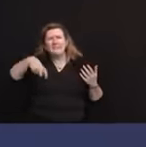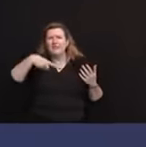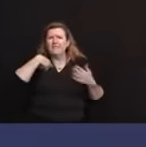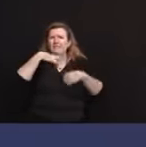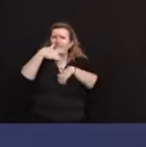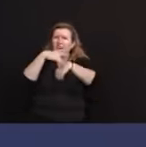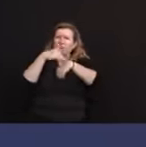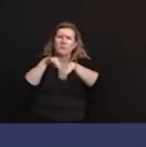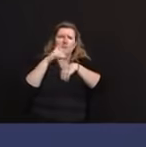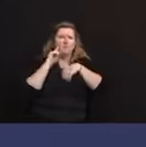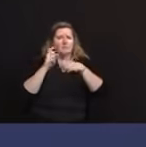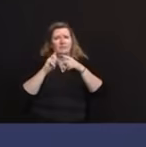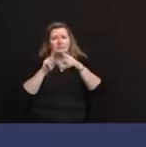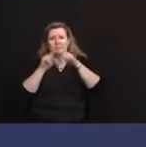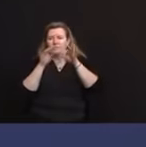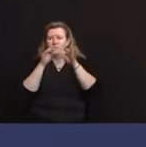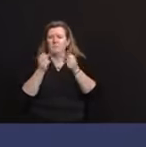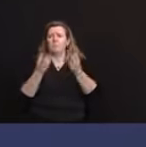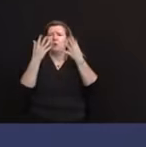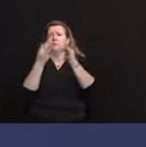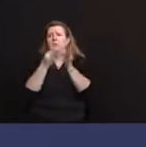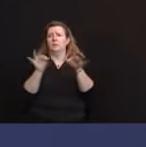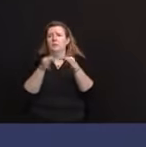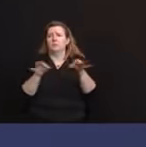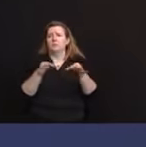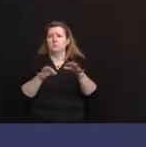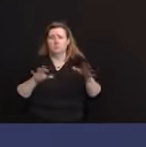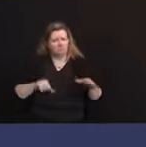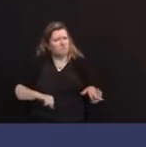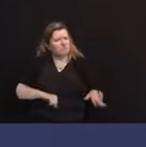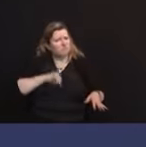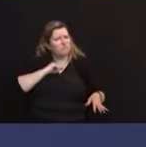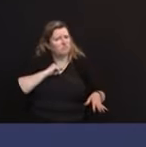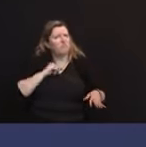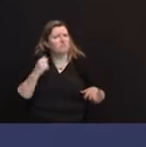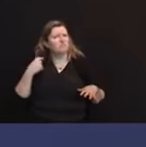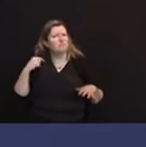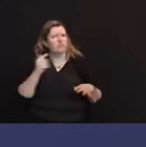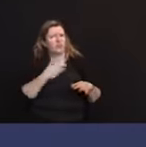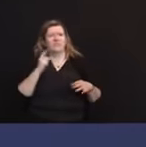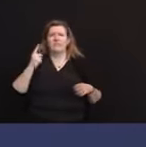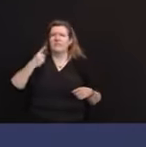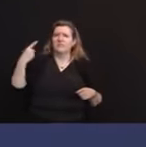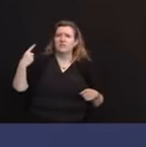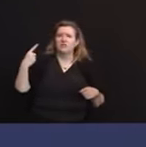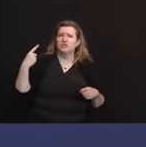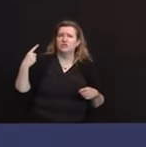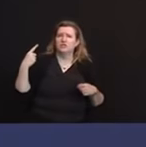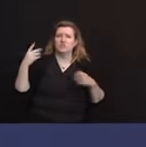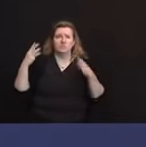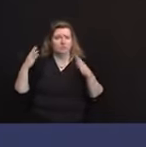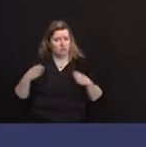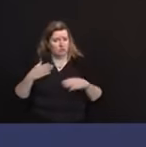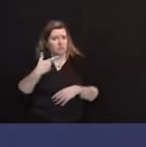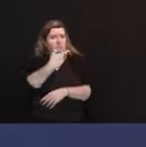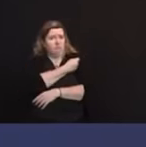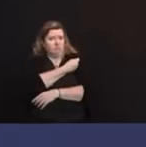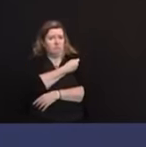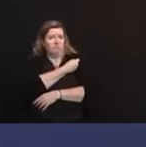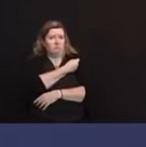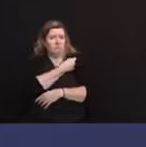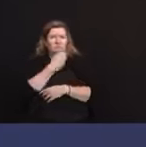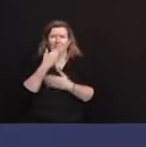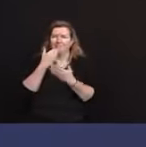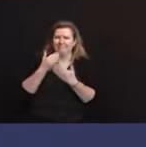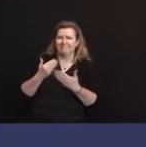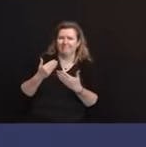going to be important. And I said, I was proud that our first guy to get a shot, I knew this already last night, as did you, was going to be a